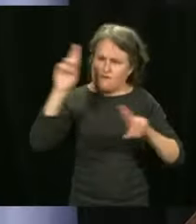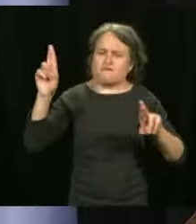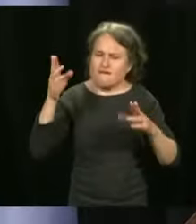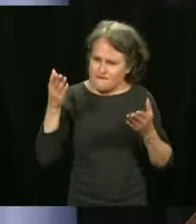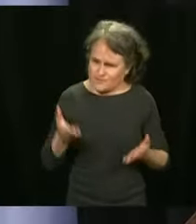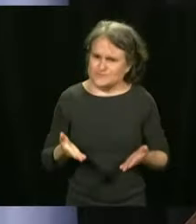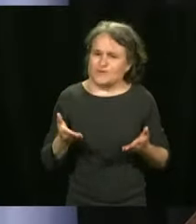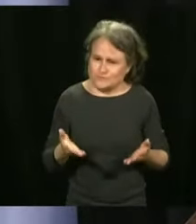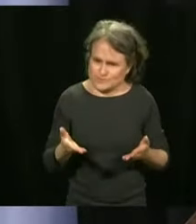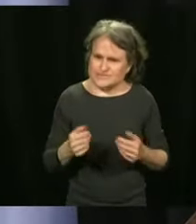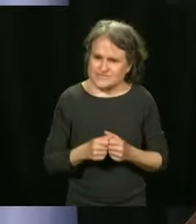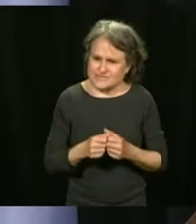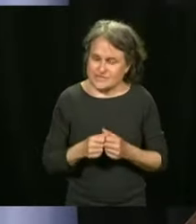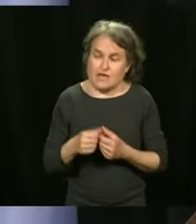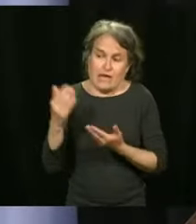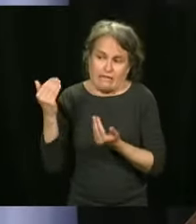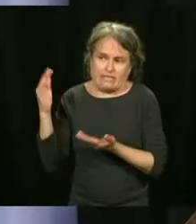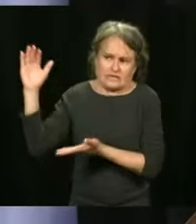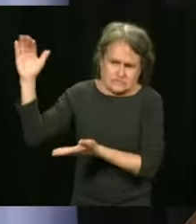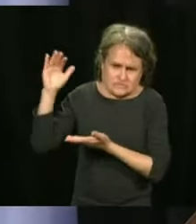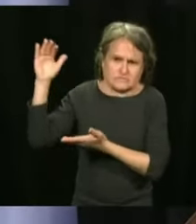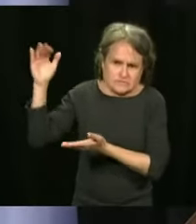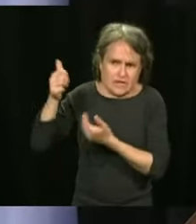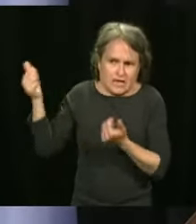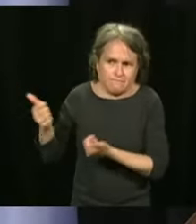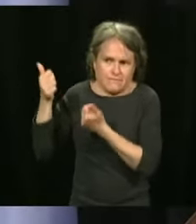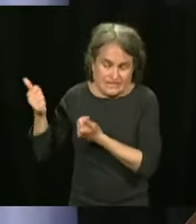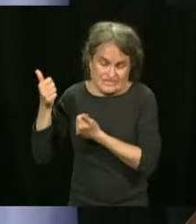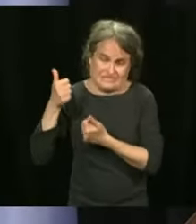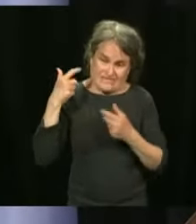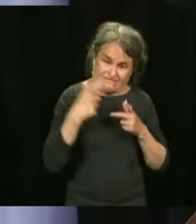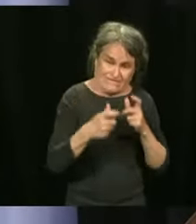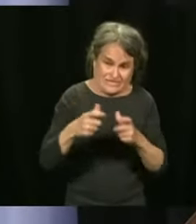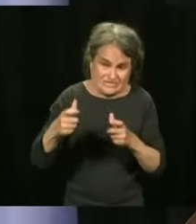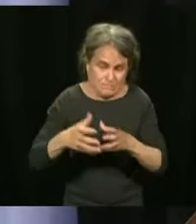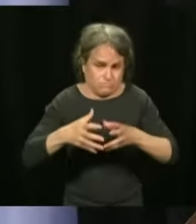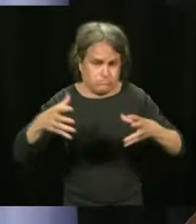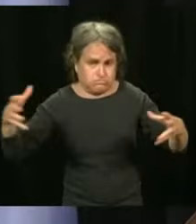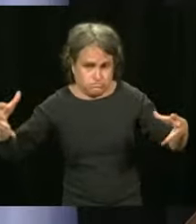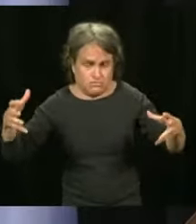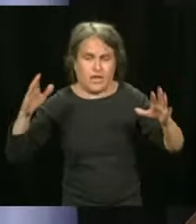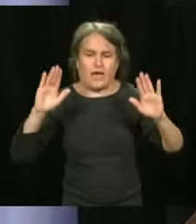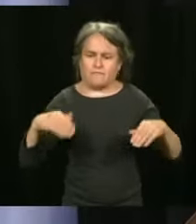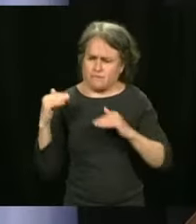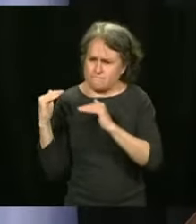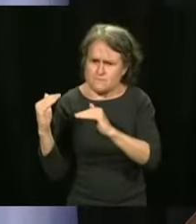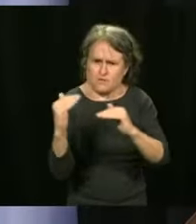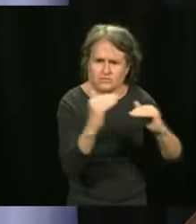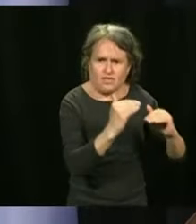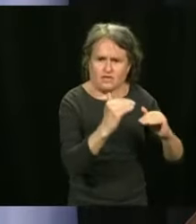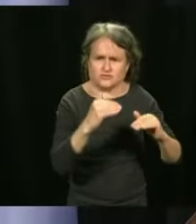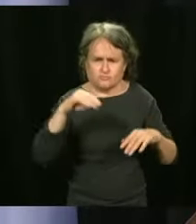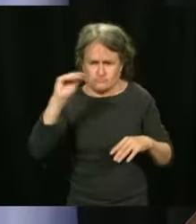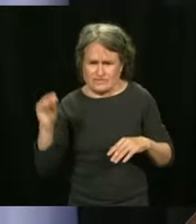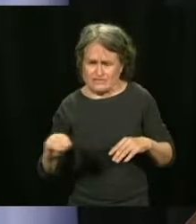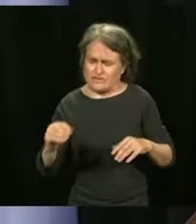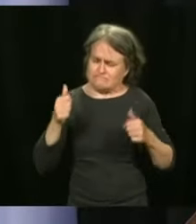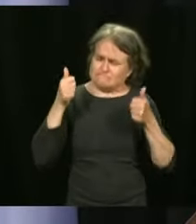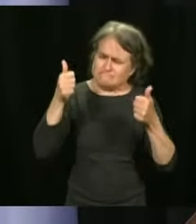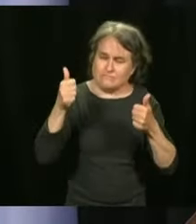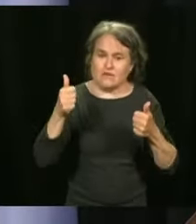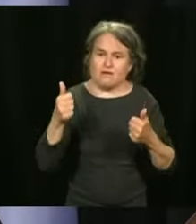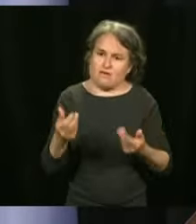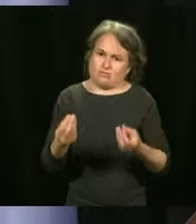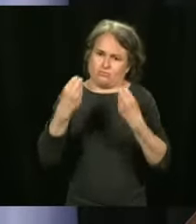Quebecers are vaccinated, the greater our vaccine coverage will be, and we all want to have a nice summer.